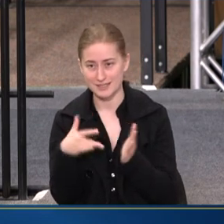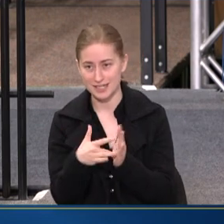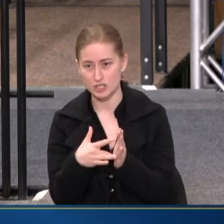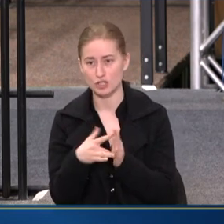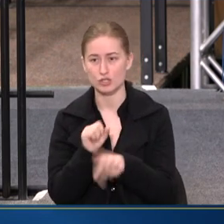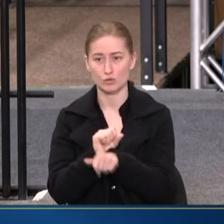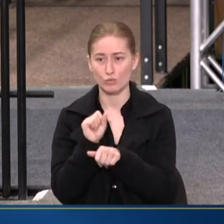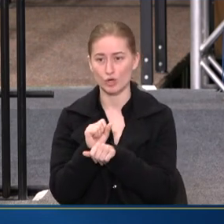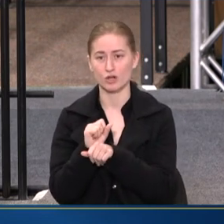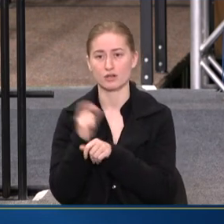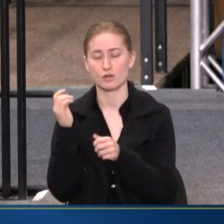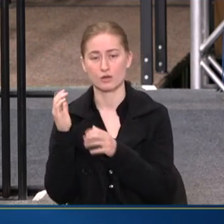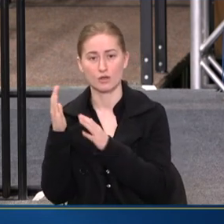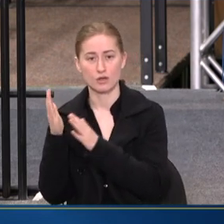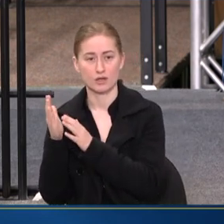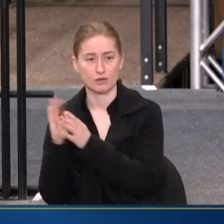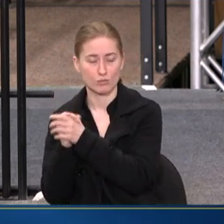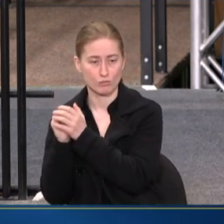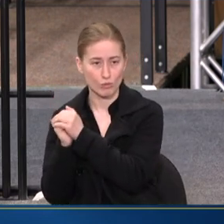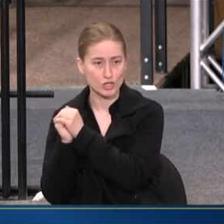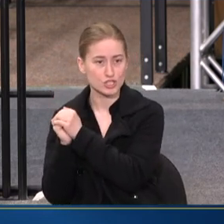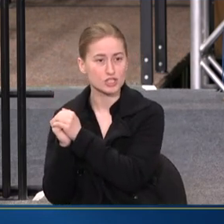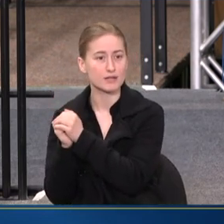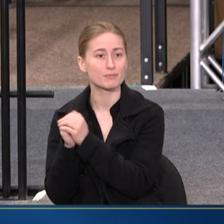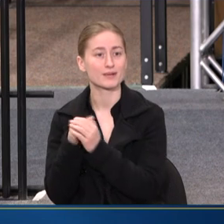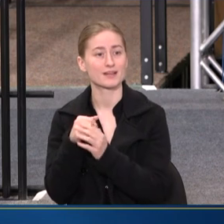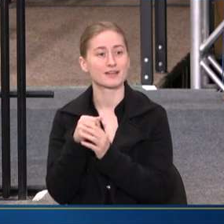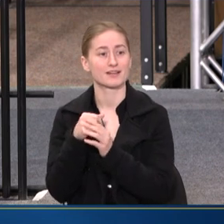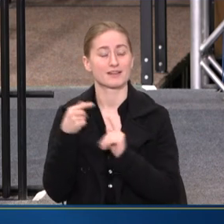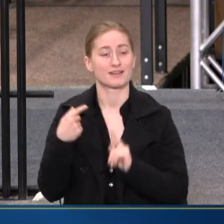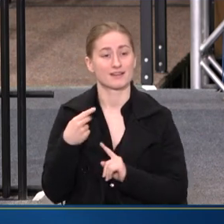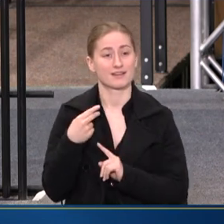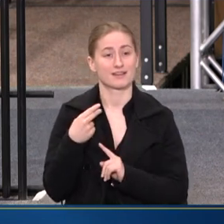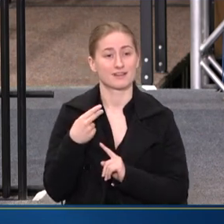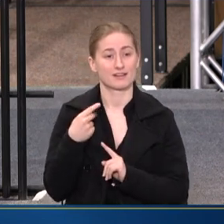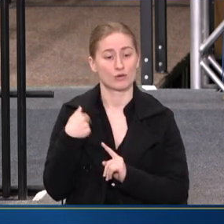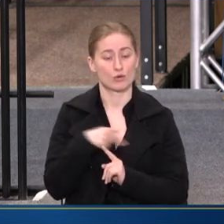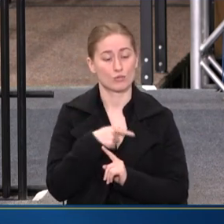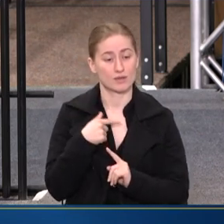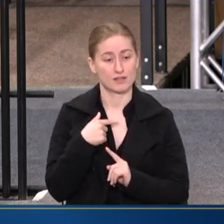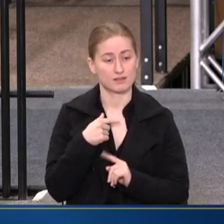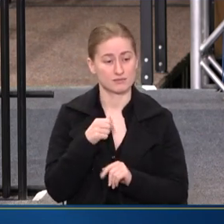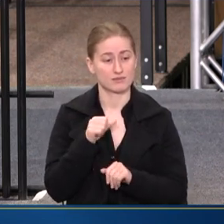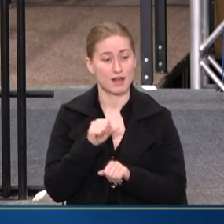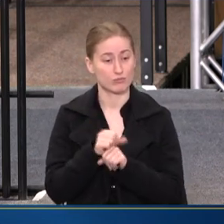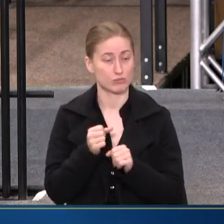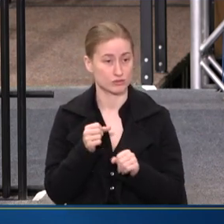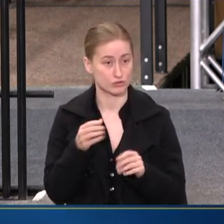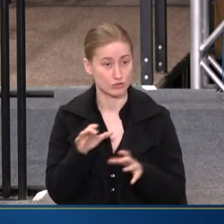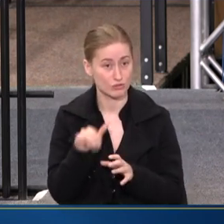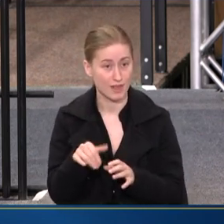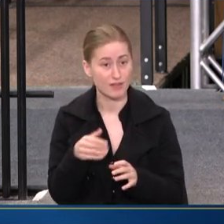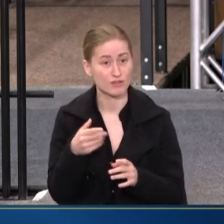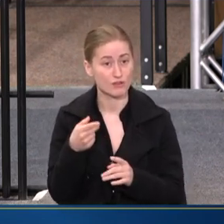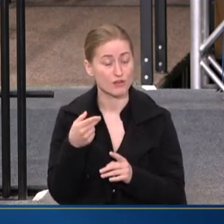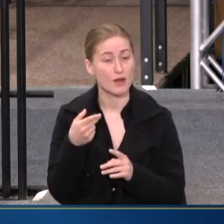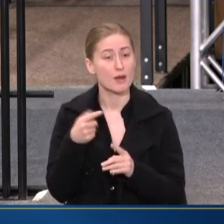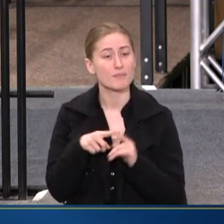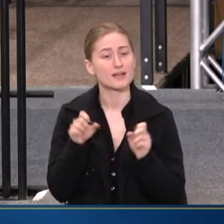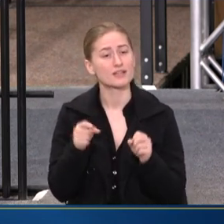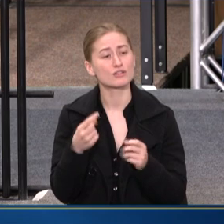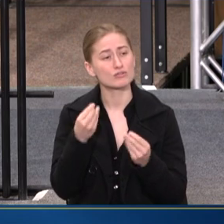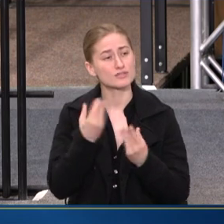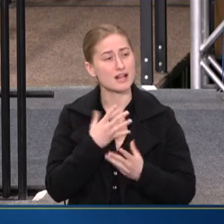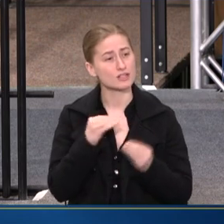WORSHIP. AND AT ACF, WE HAVE SOUGHT TO DO JUST THAT THROUGH OURS. CAN YOU TELL US MORE ABOUT